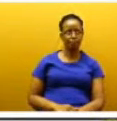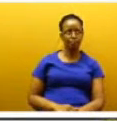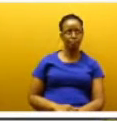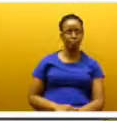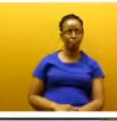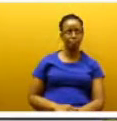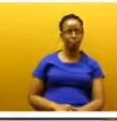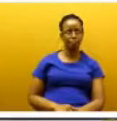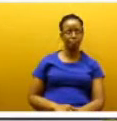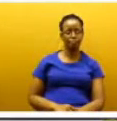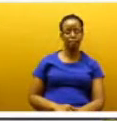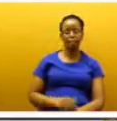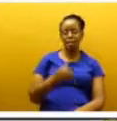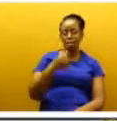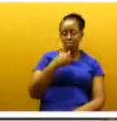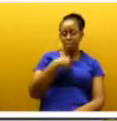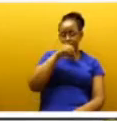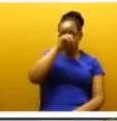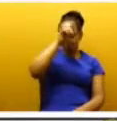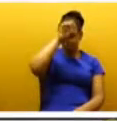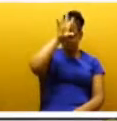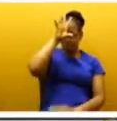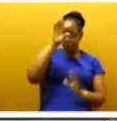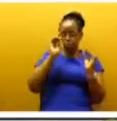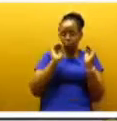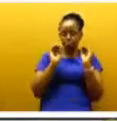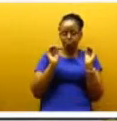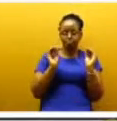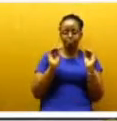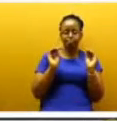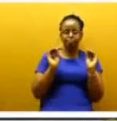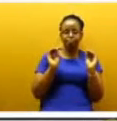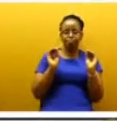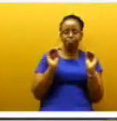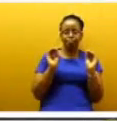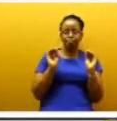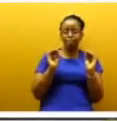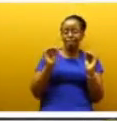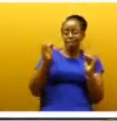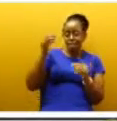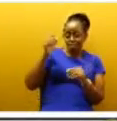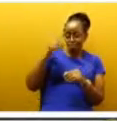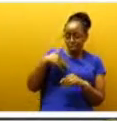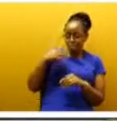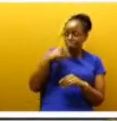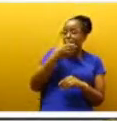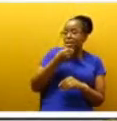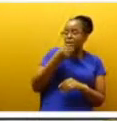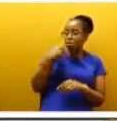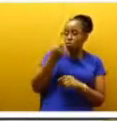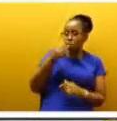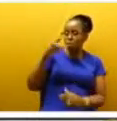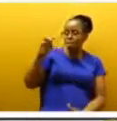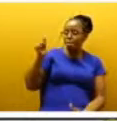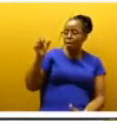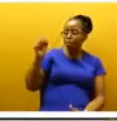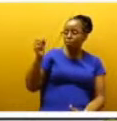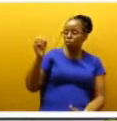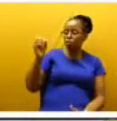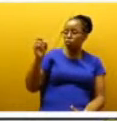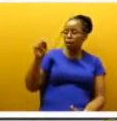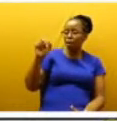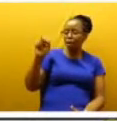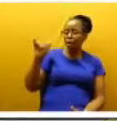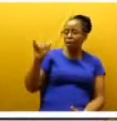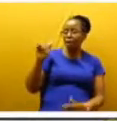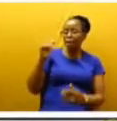I am not surprised that none of those gentlemen I am referring to as mercenaries have not sworn an affidavit. People